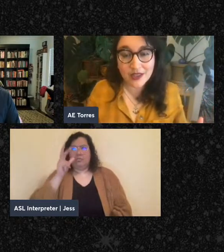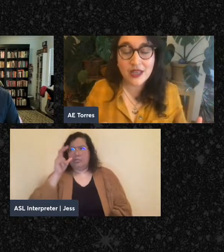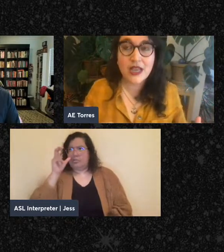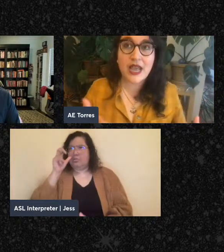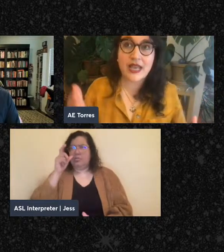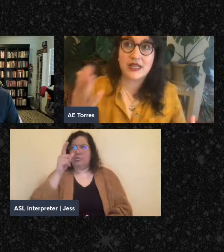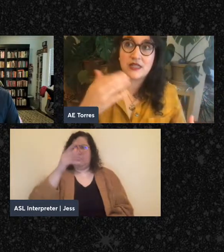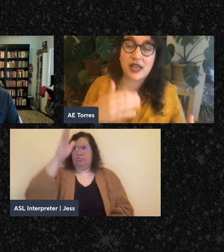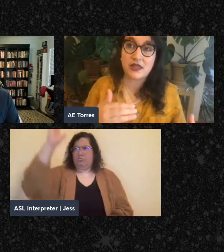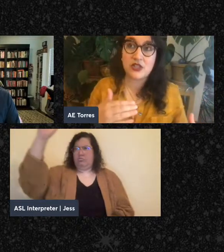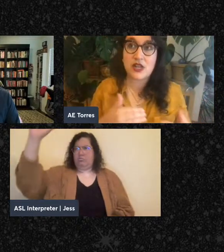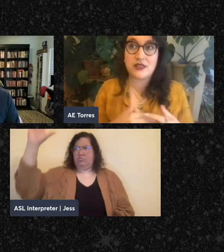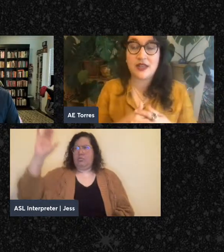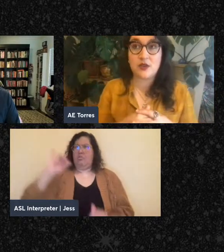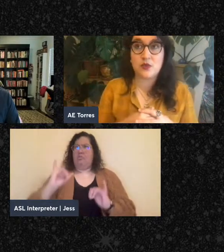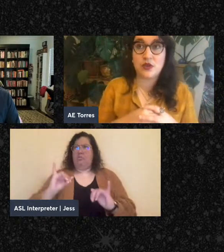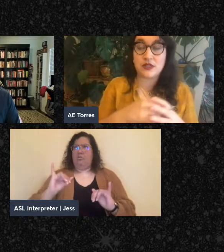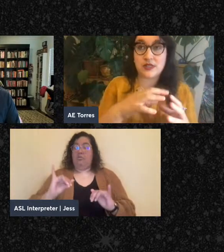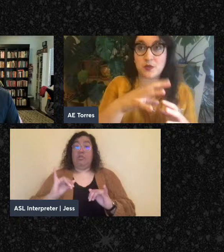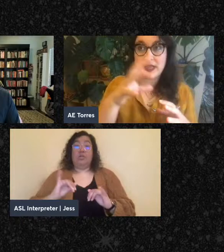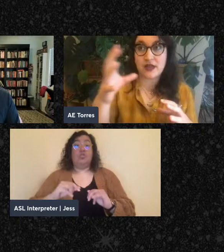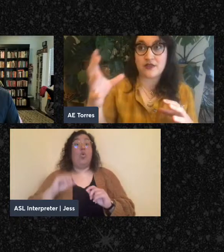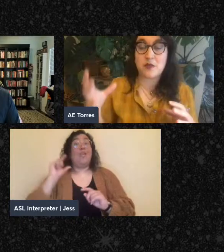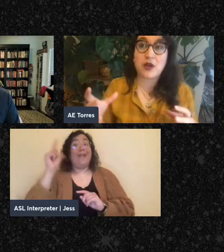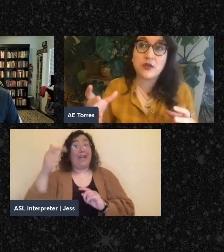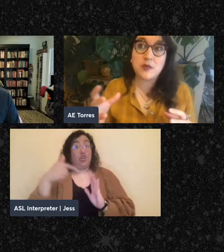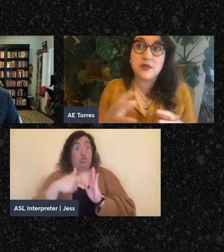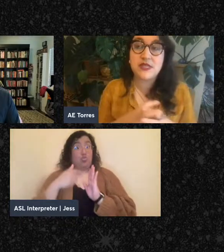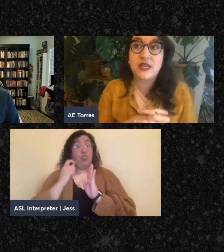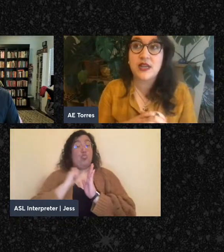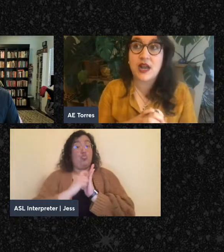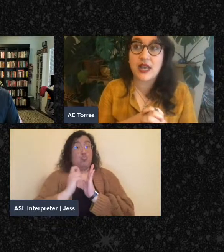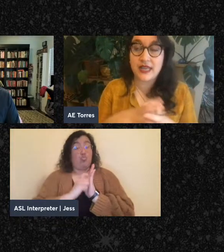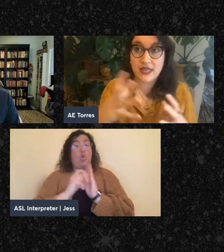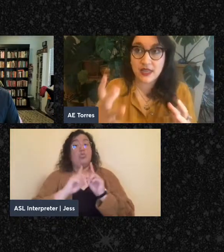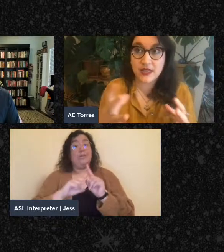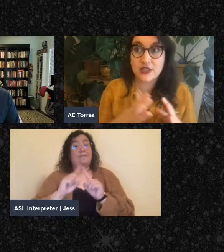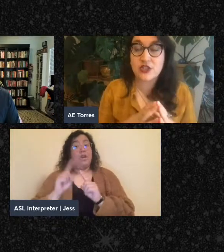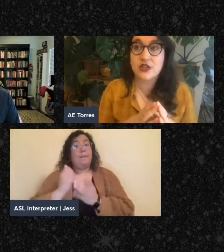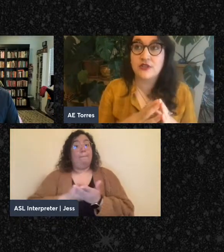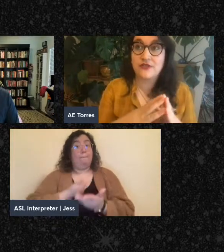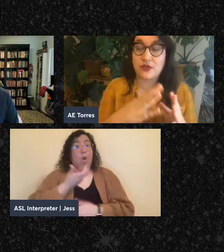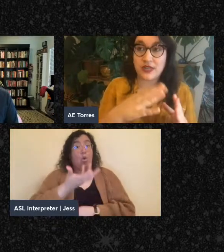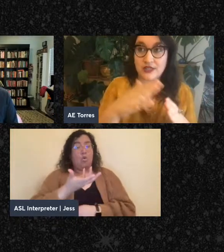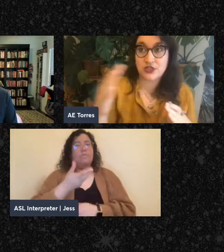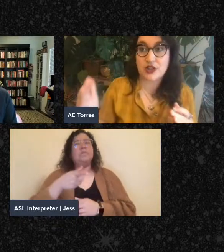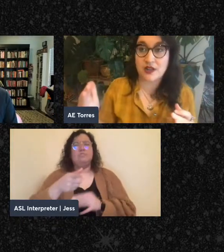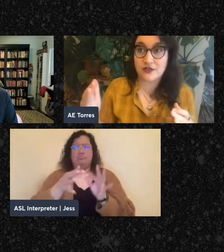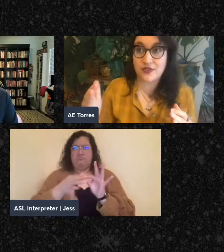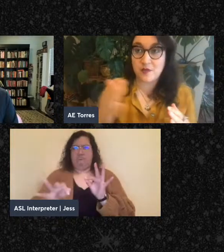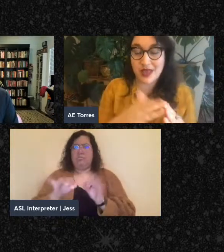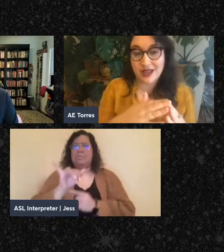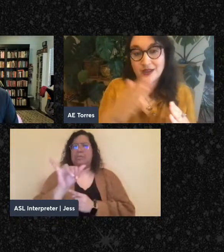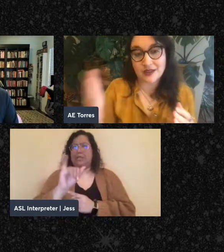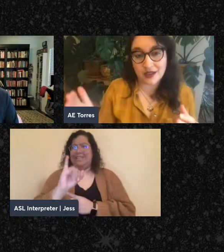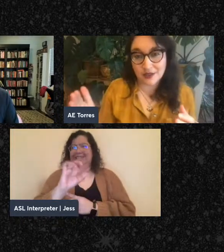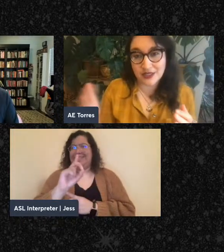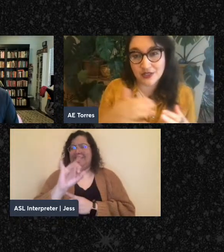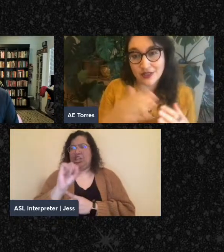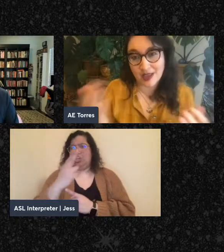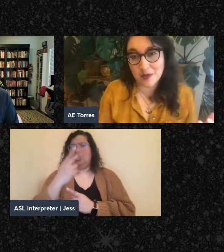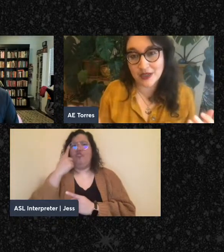talk, and Edelstadt later wrote a suite of poems in Yiddish for each of the men,